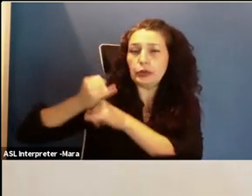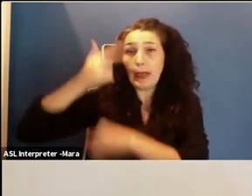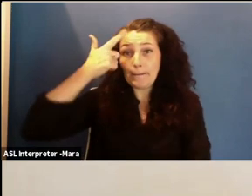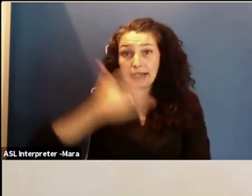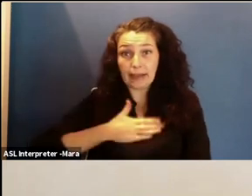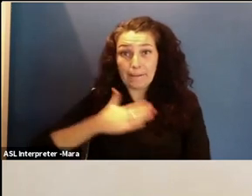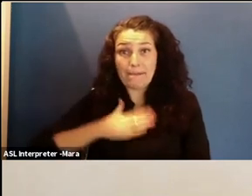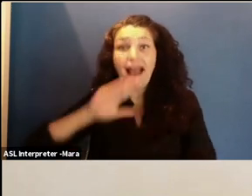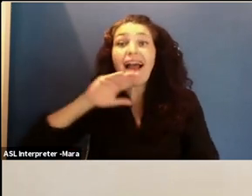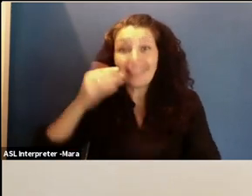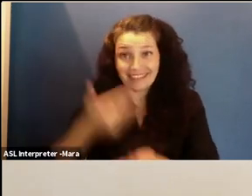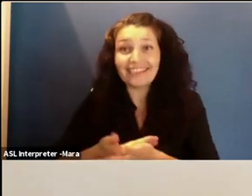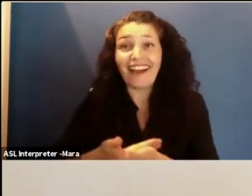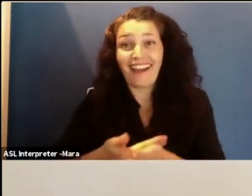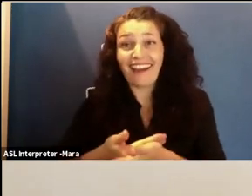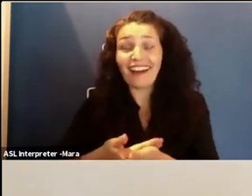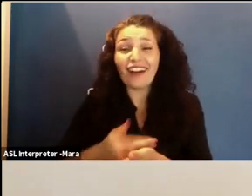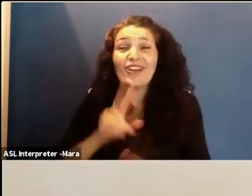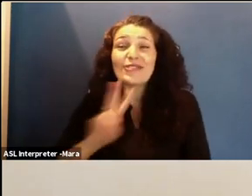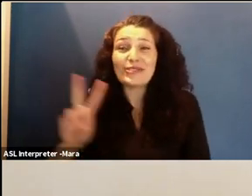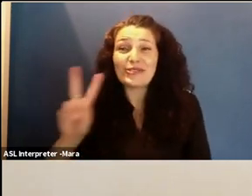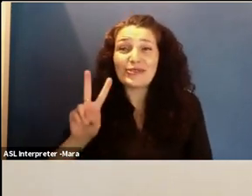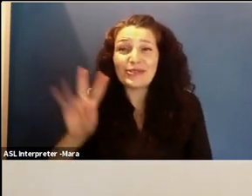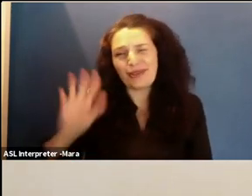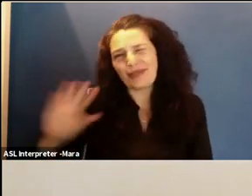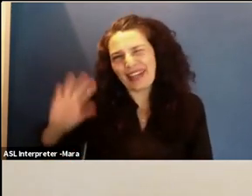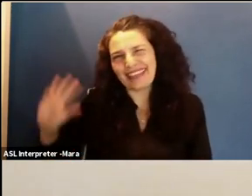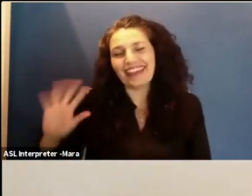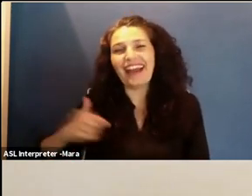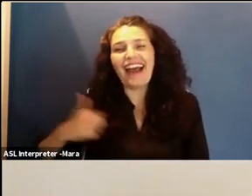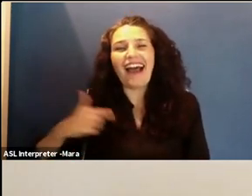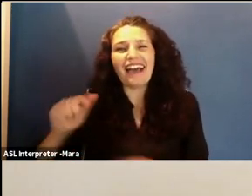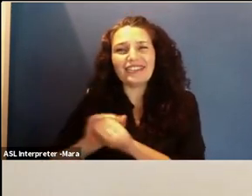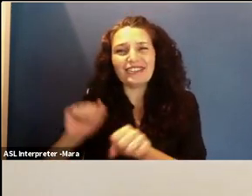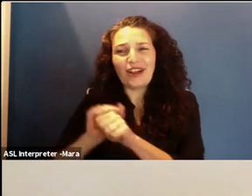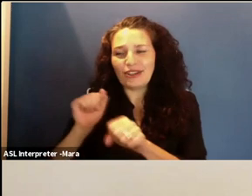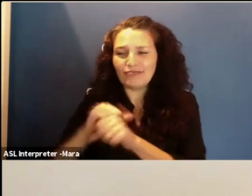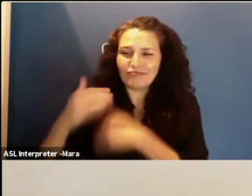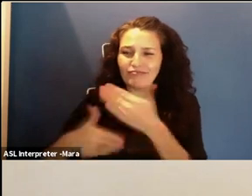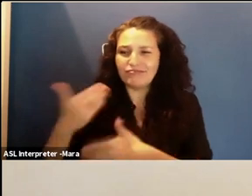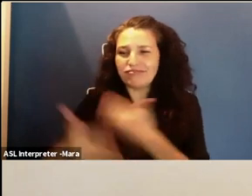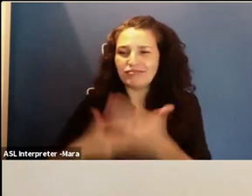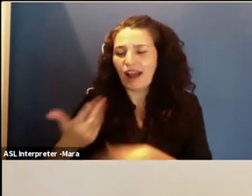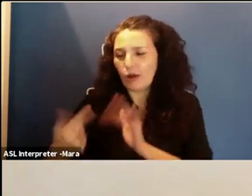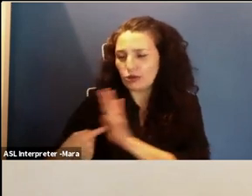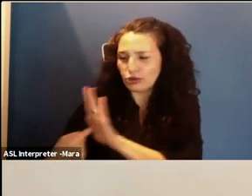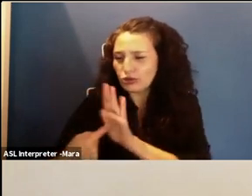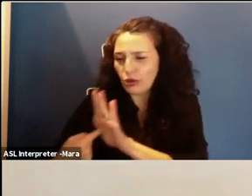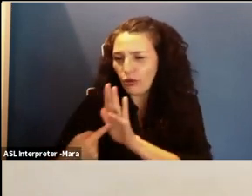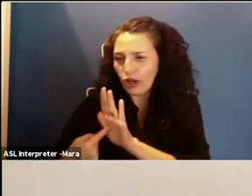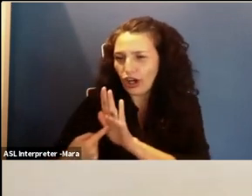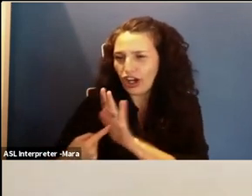daughter, who was two years old at the time. When I started showing her little